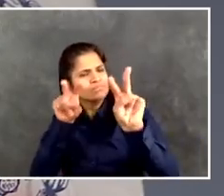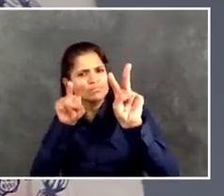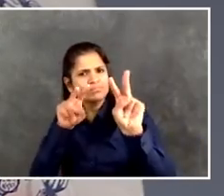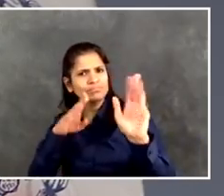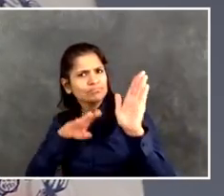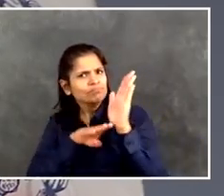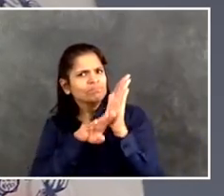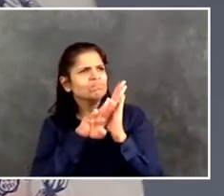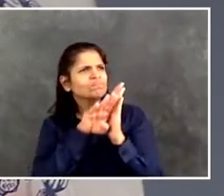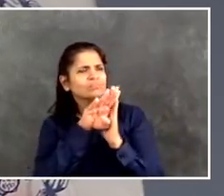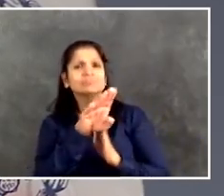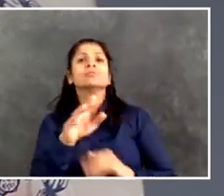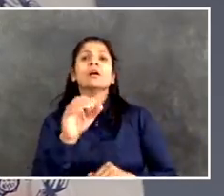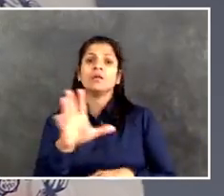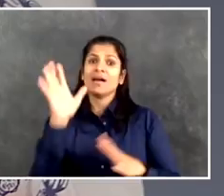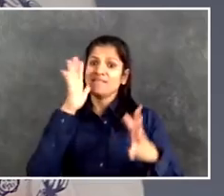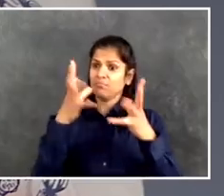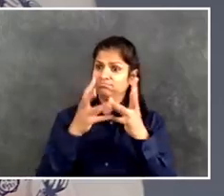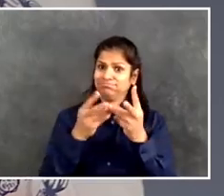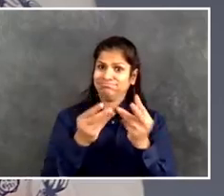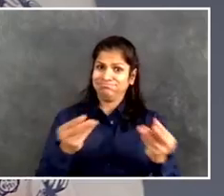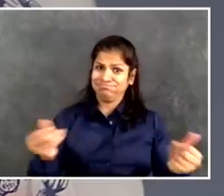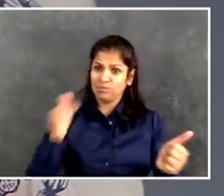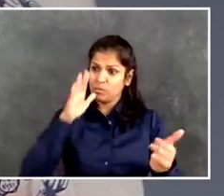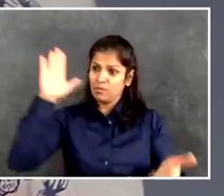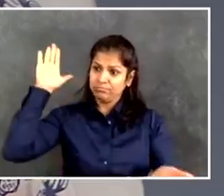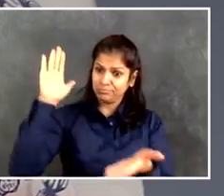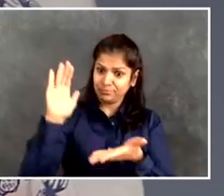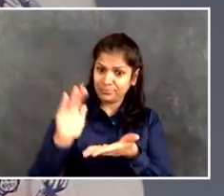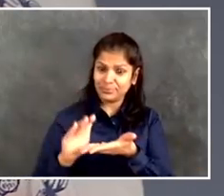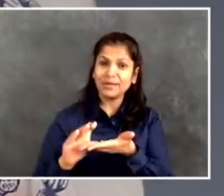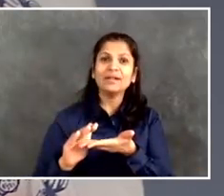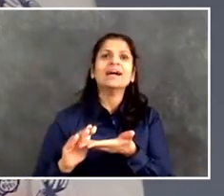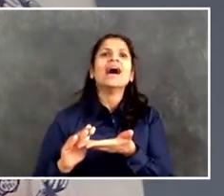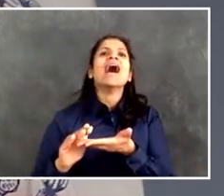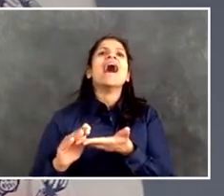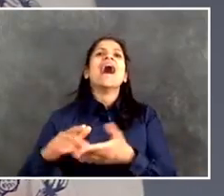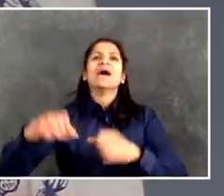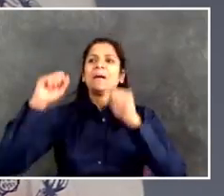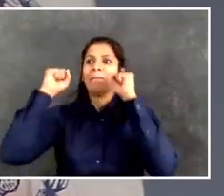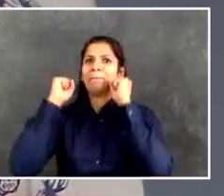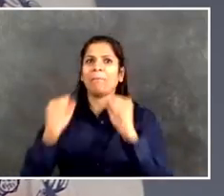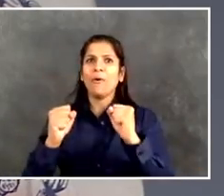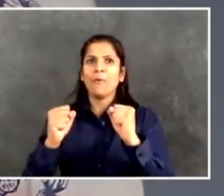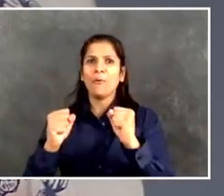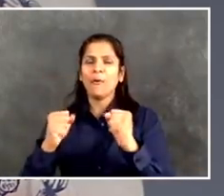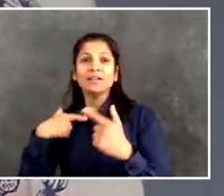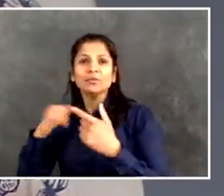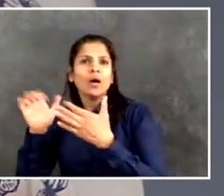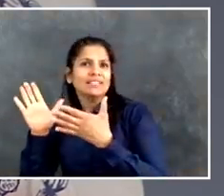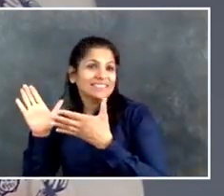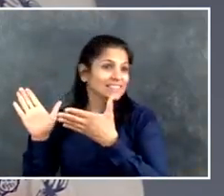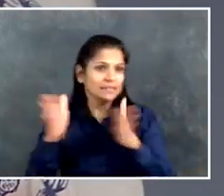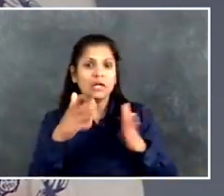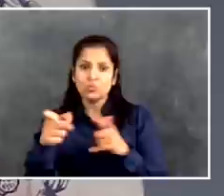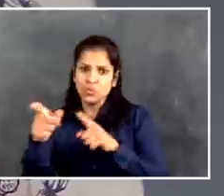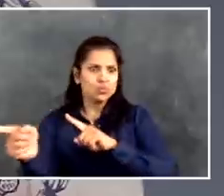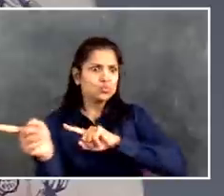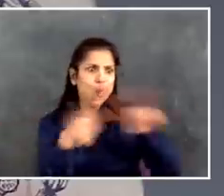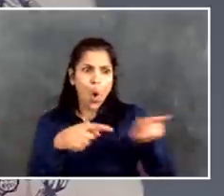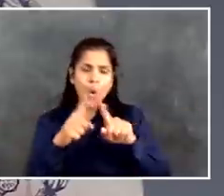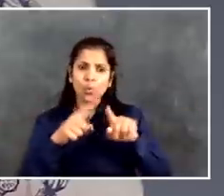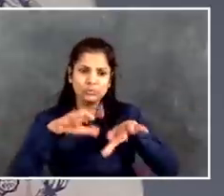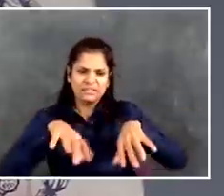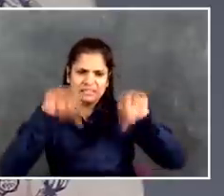we have, we're going to use. When we need to trace cases, we're going to need the New Yorkers who are part of that to fully participate,